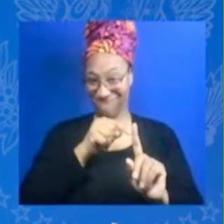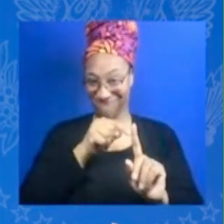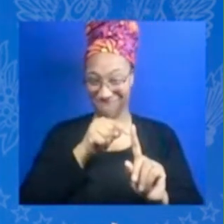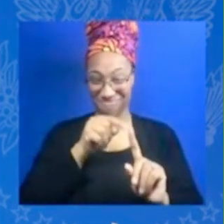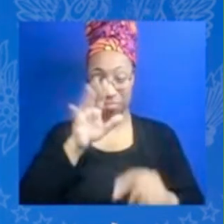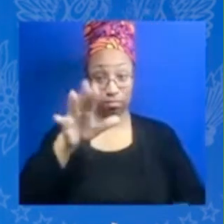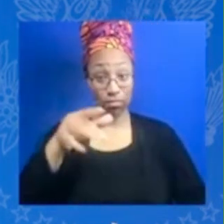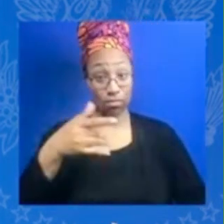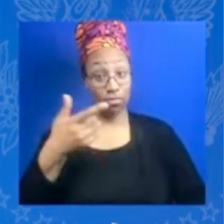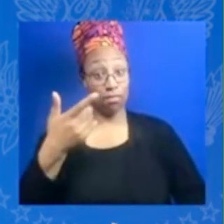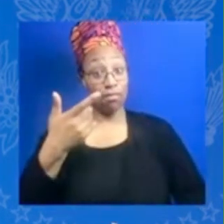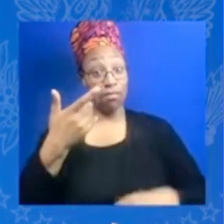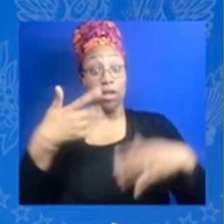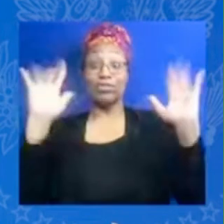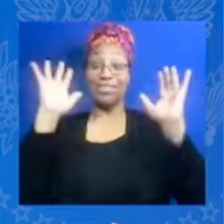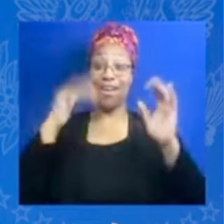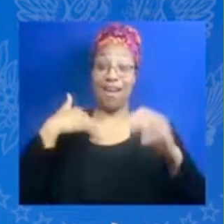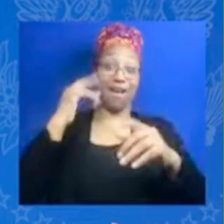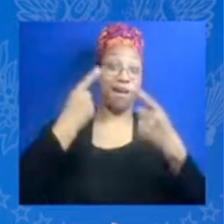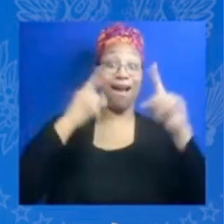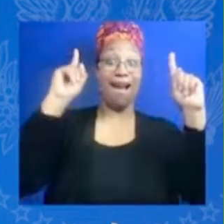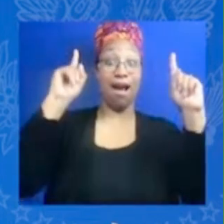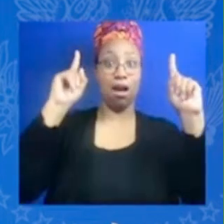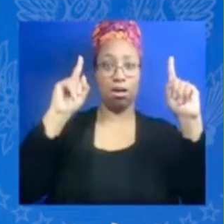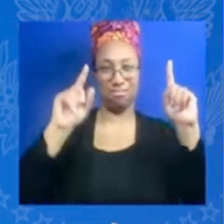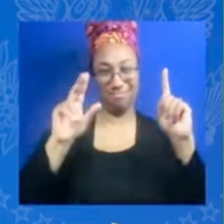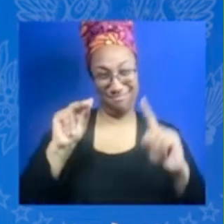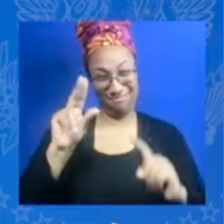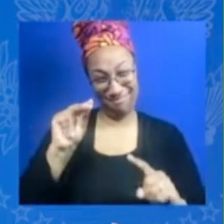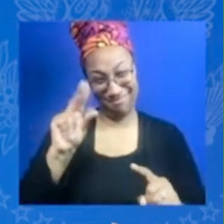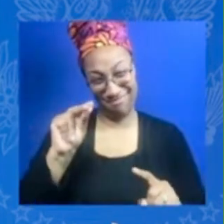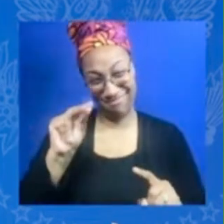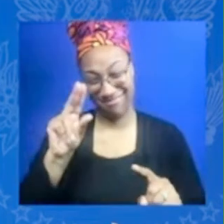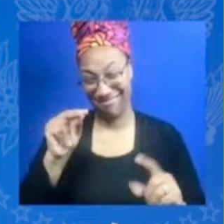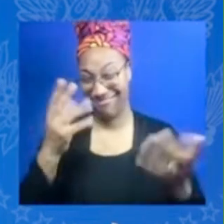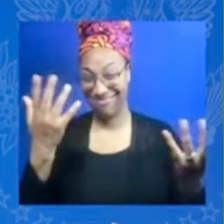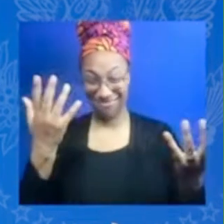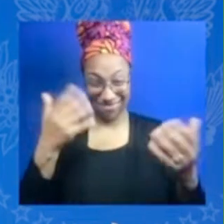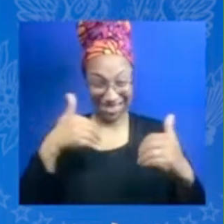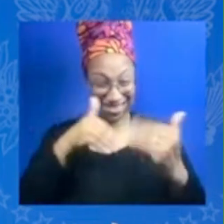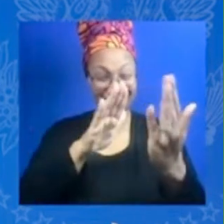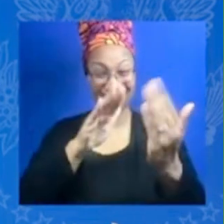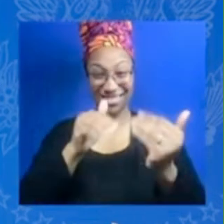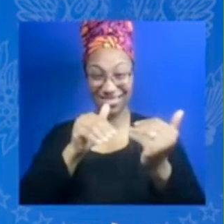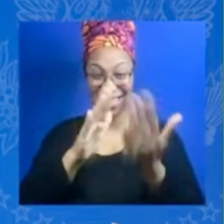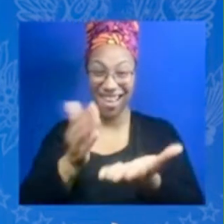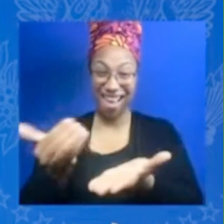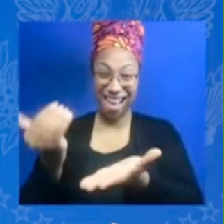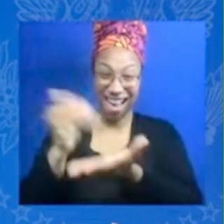yourself to go after your dreams the stakes are just higher that's amazing well you countered